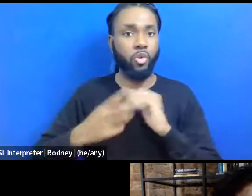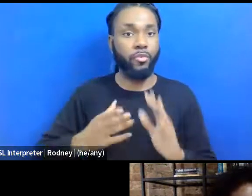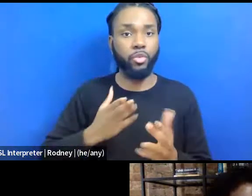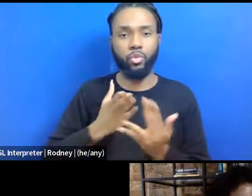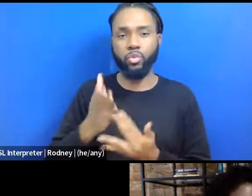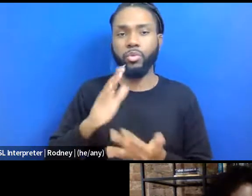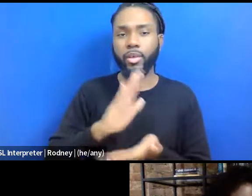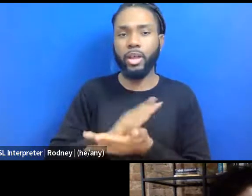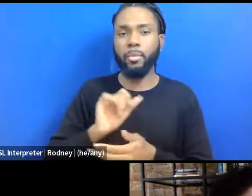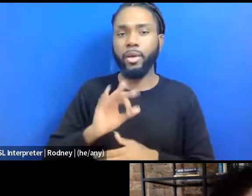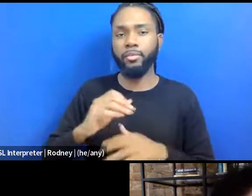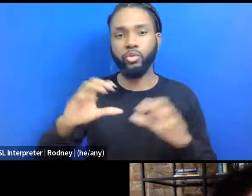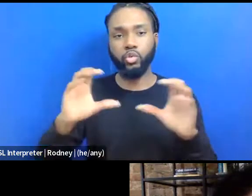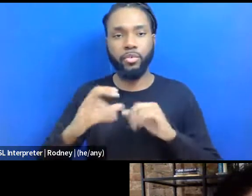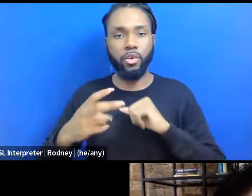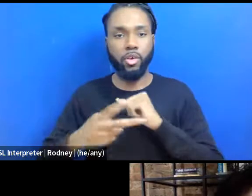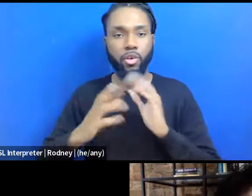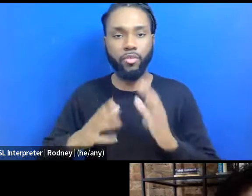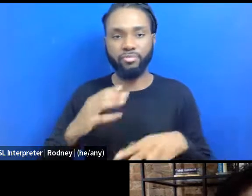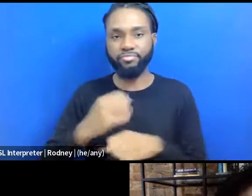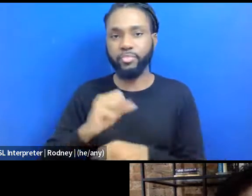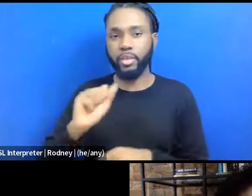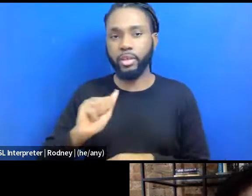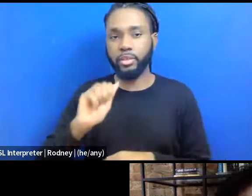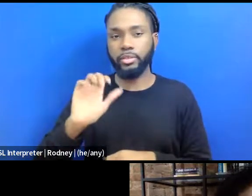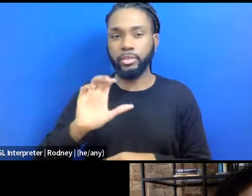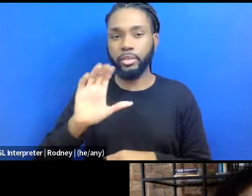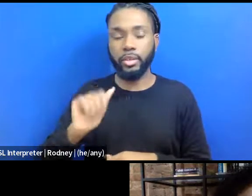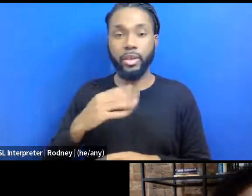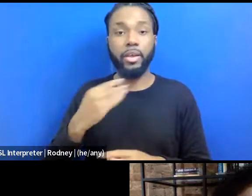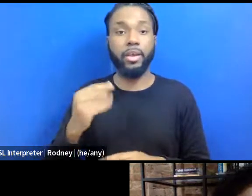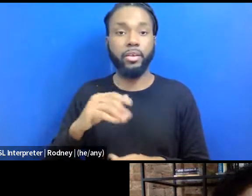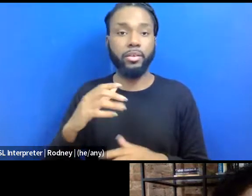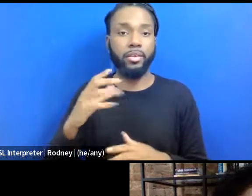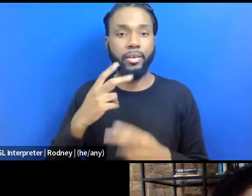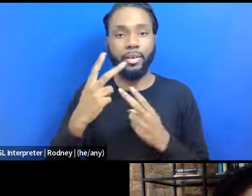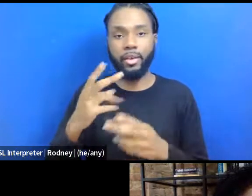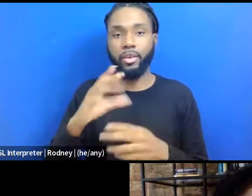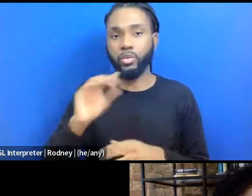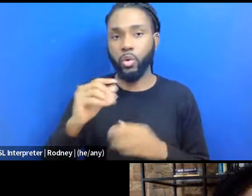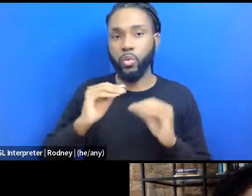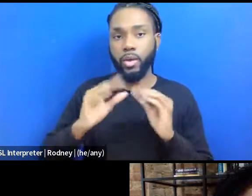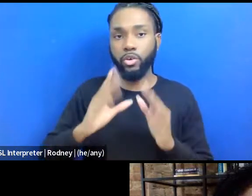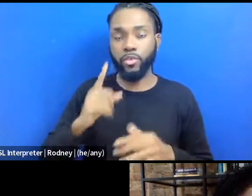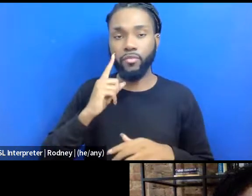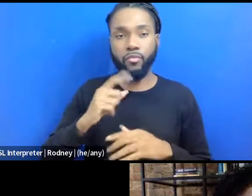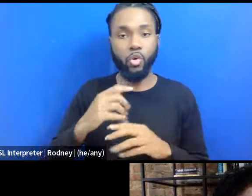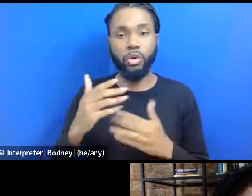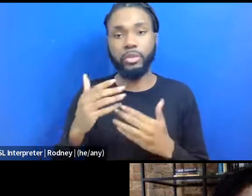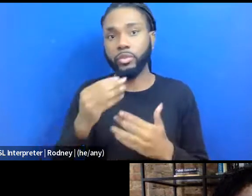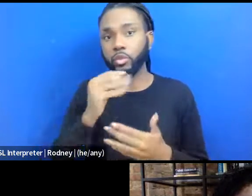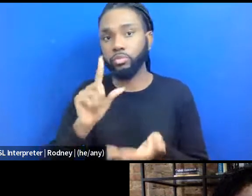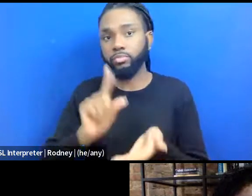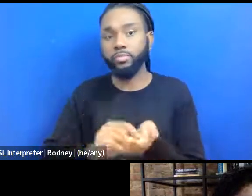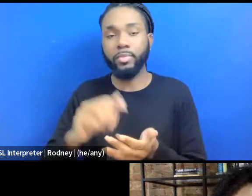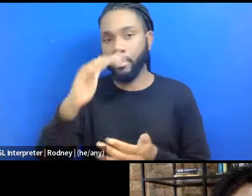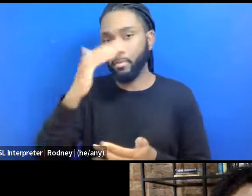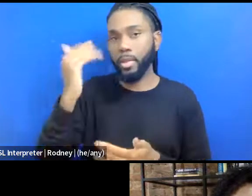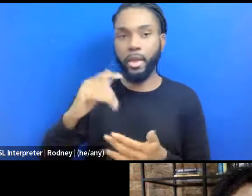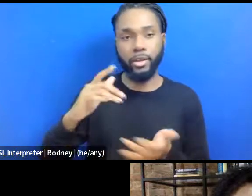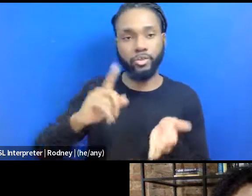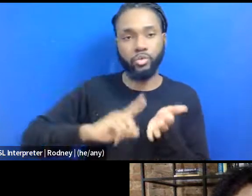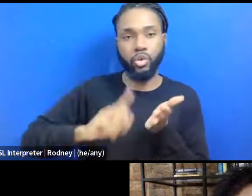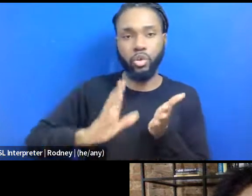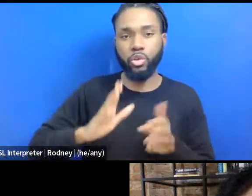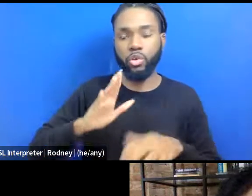of Certified Archivists, ACA, and a guest co-editor of the forthcoming special issue of the Black Scholar on